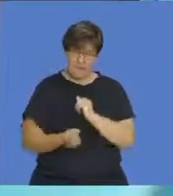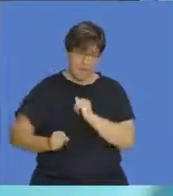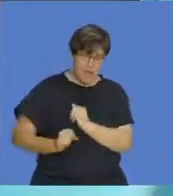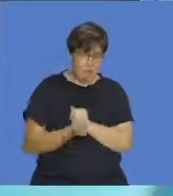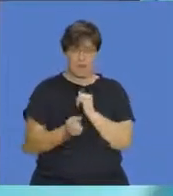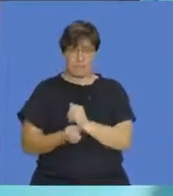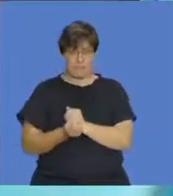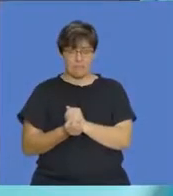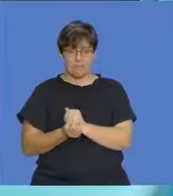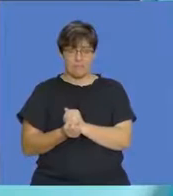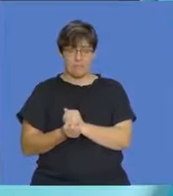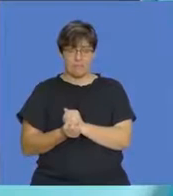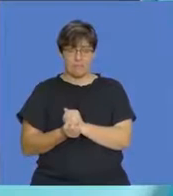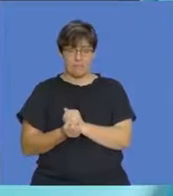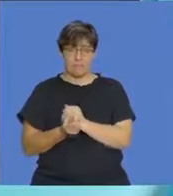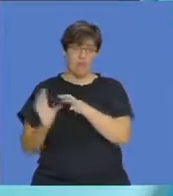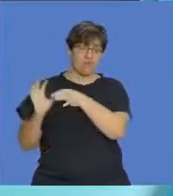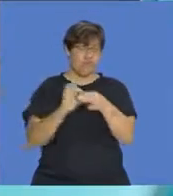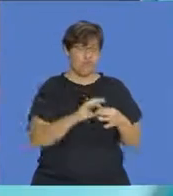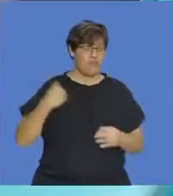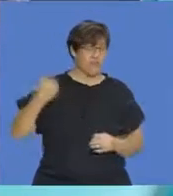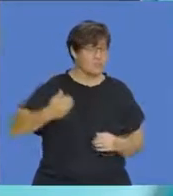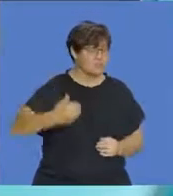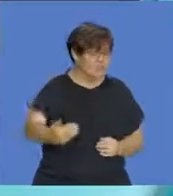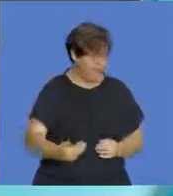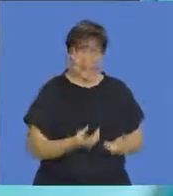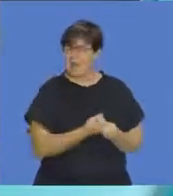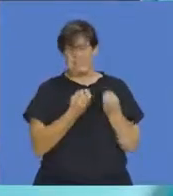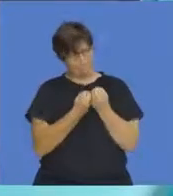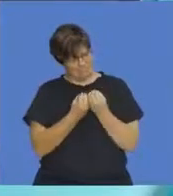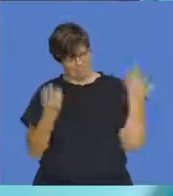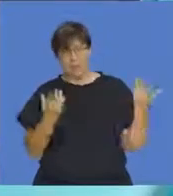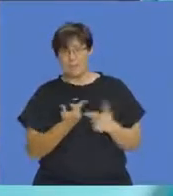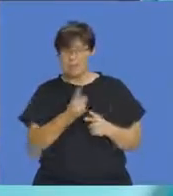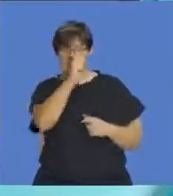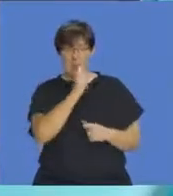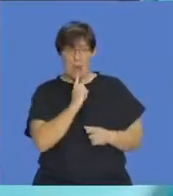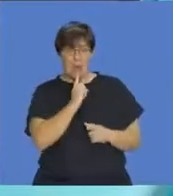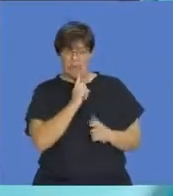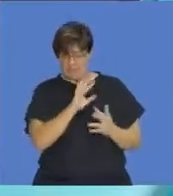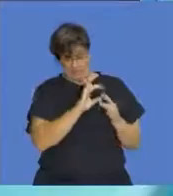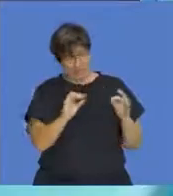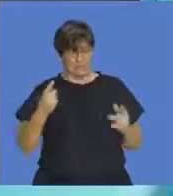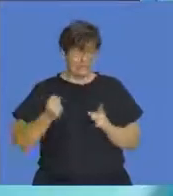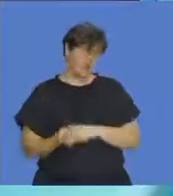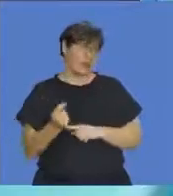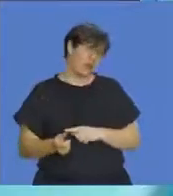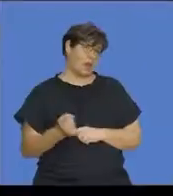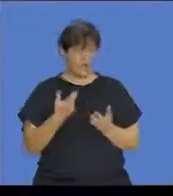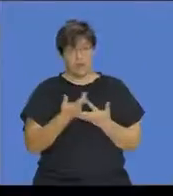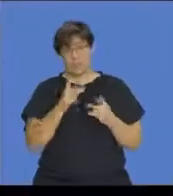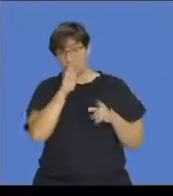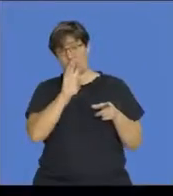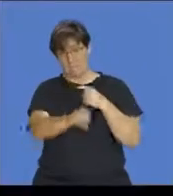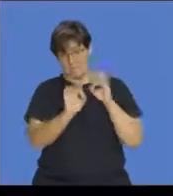frequency matches the probability. But you have to do thousands of them to get very close. So let's just define that relative frequency